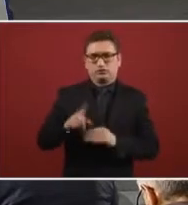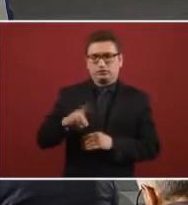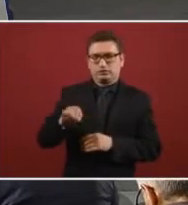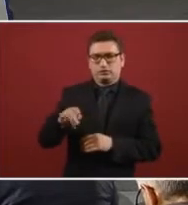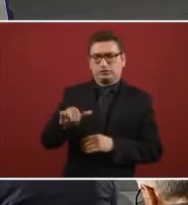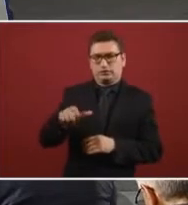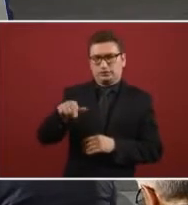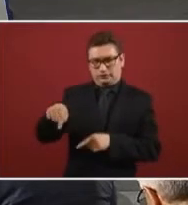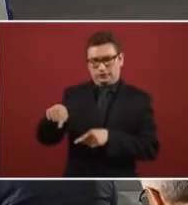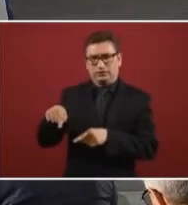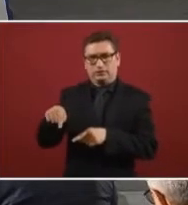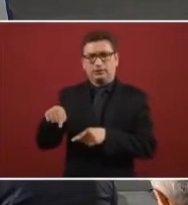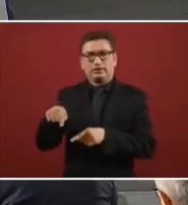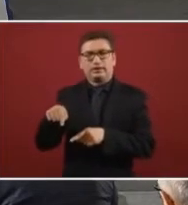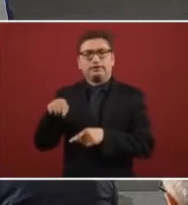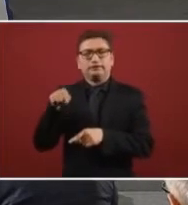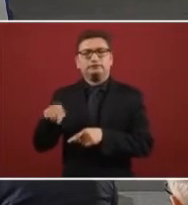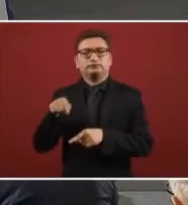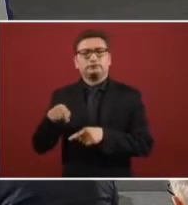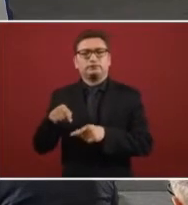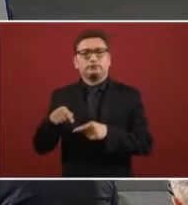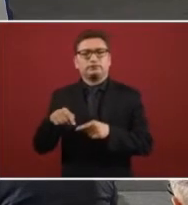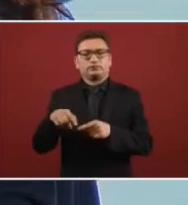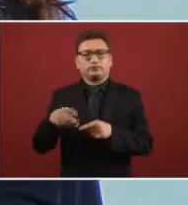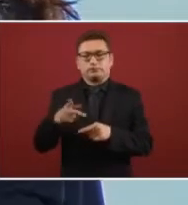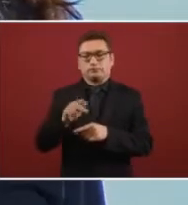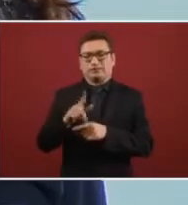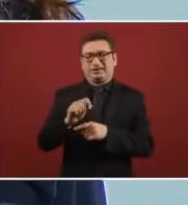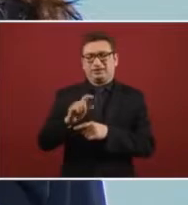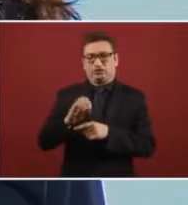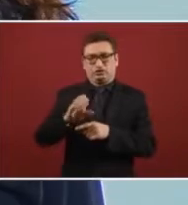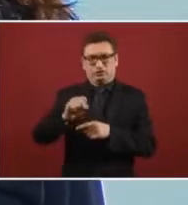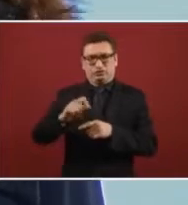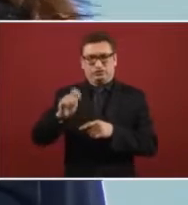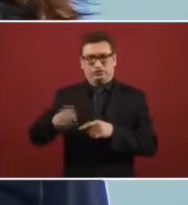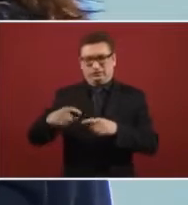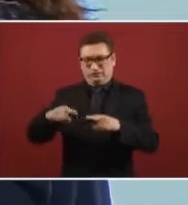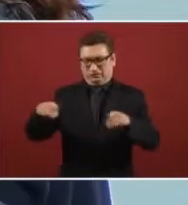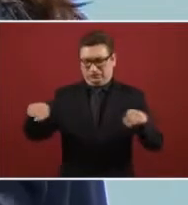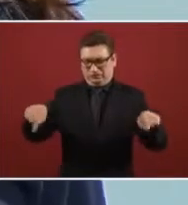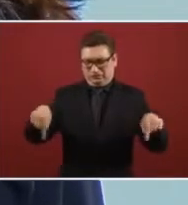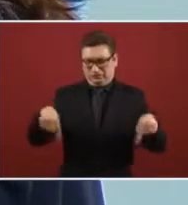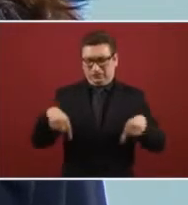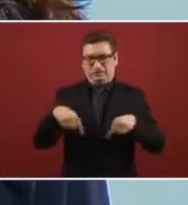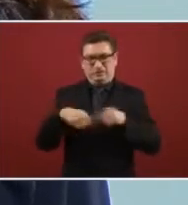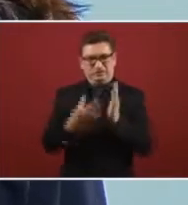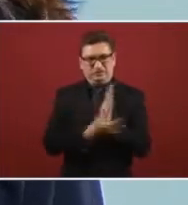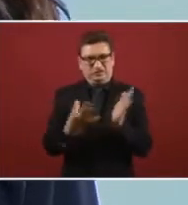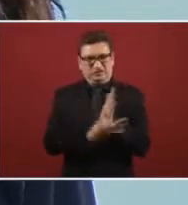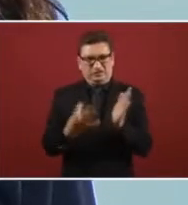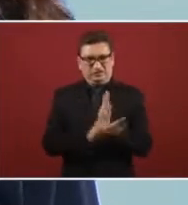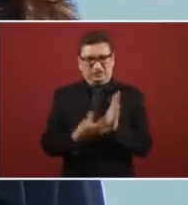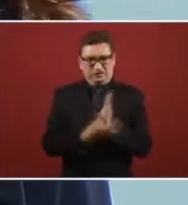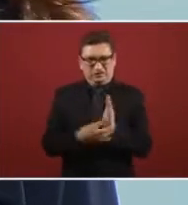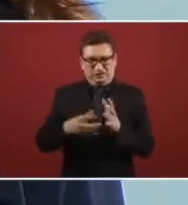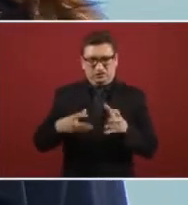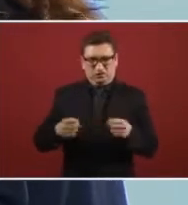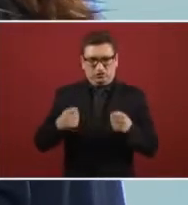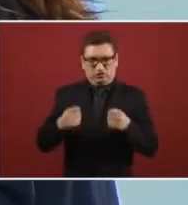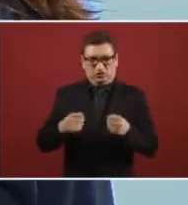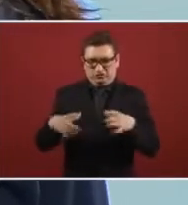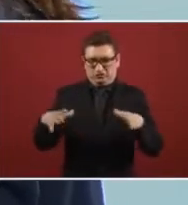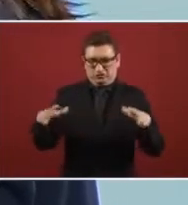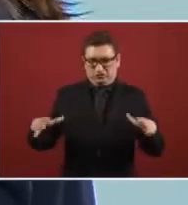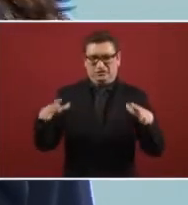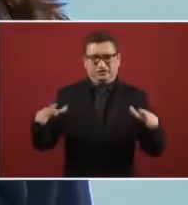where in Salamanca they call them like these plates these huge plates that are of